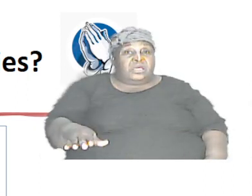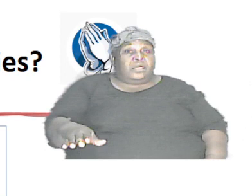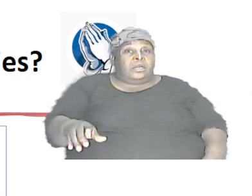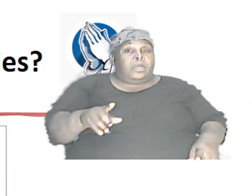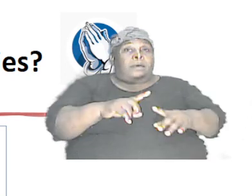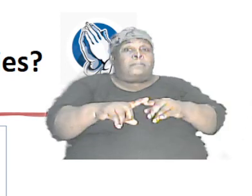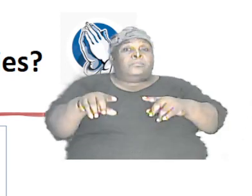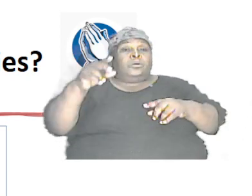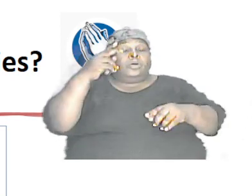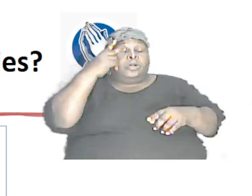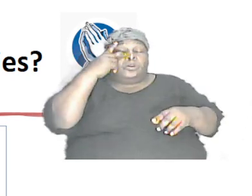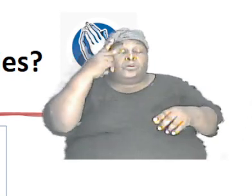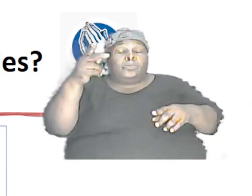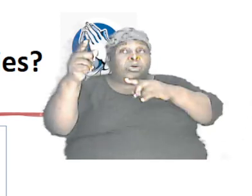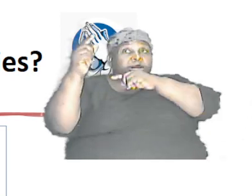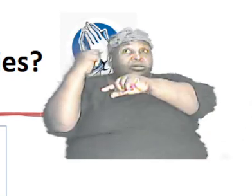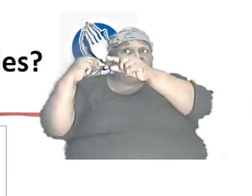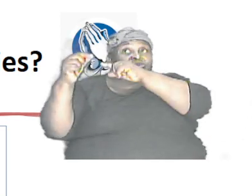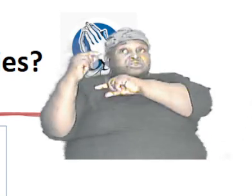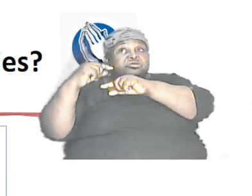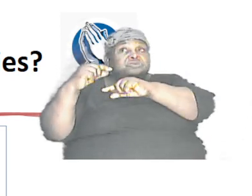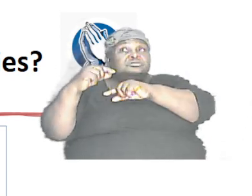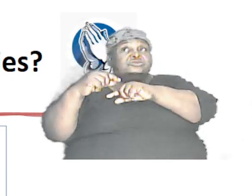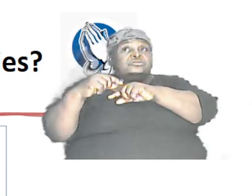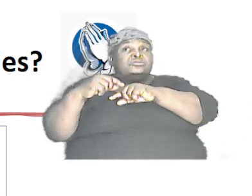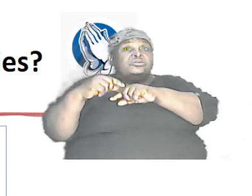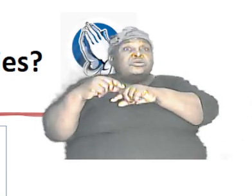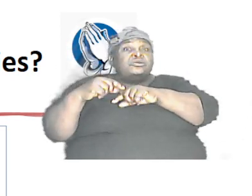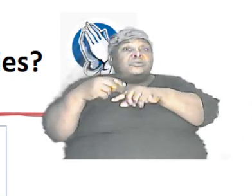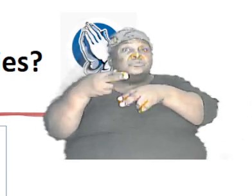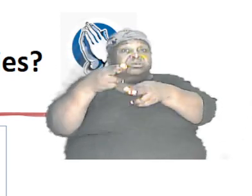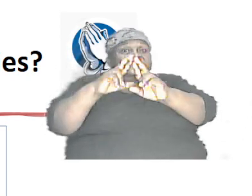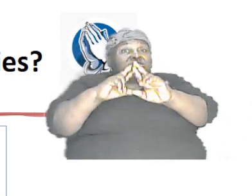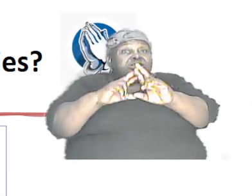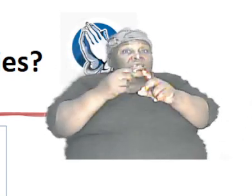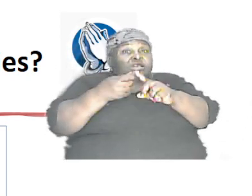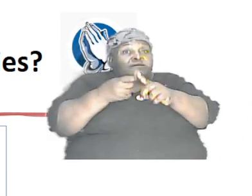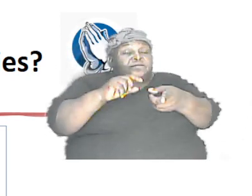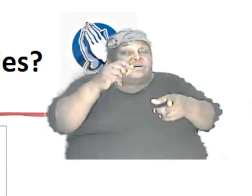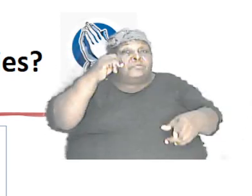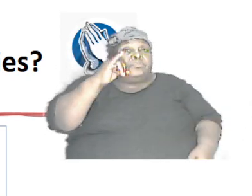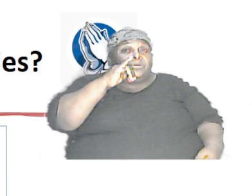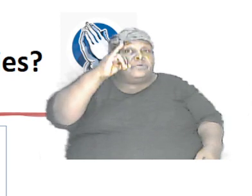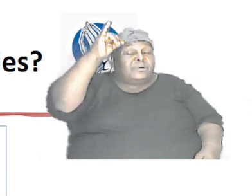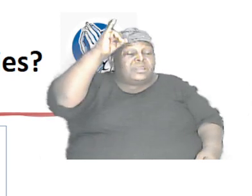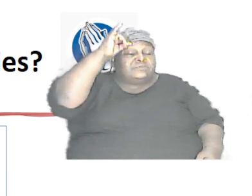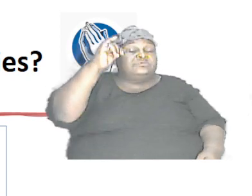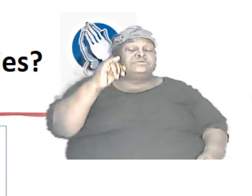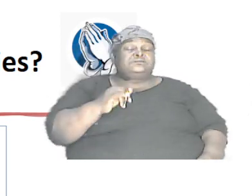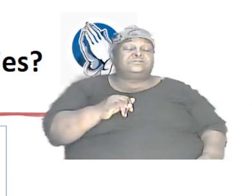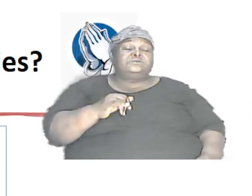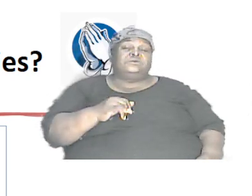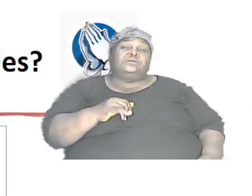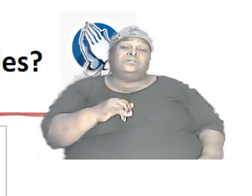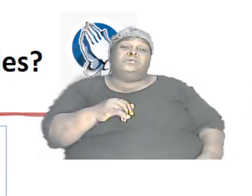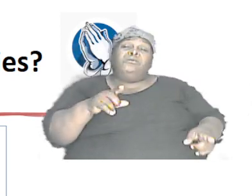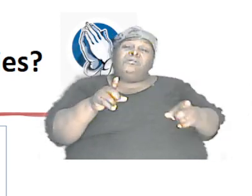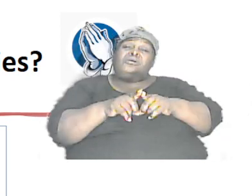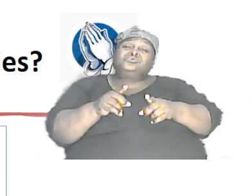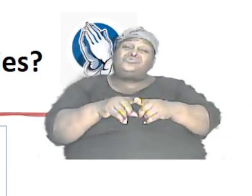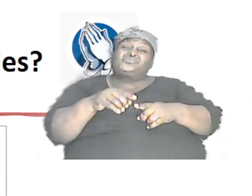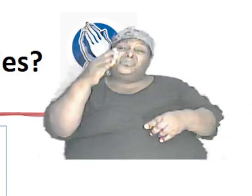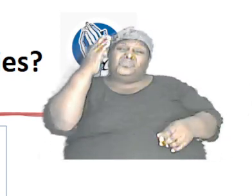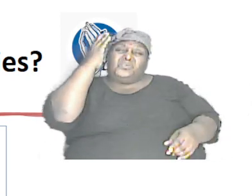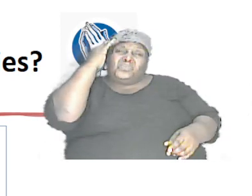genes that he inherited from his parents. We notice that. But we also notice, and if we go to the next